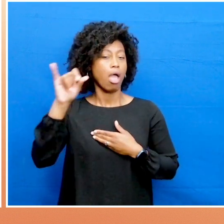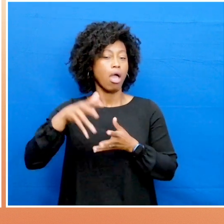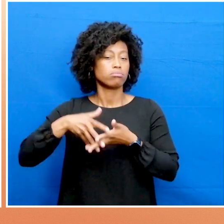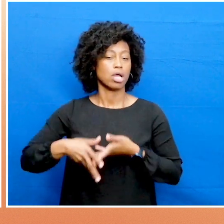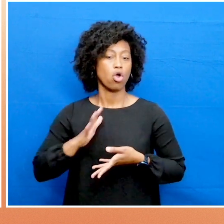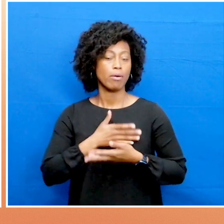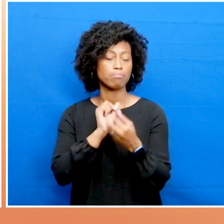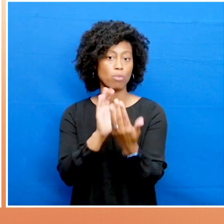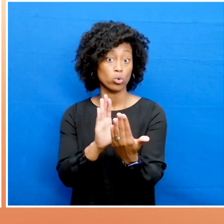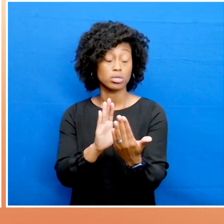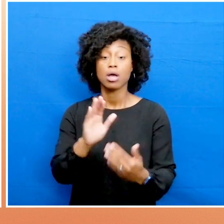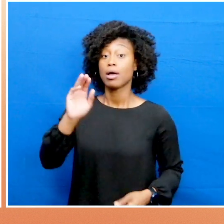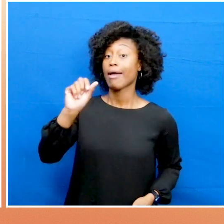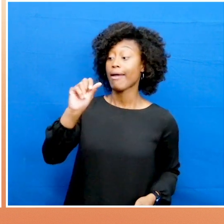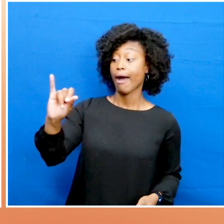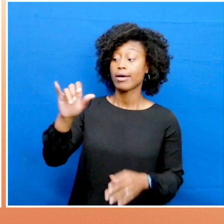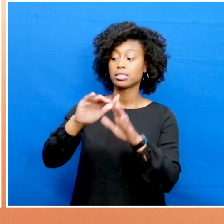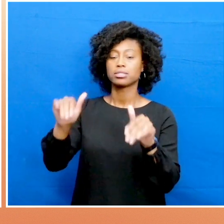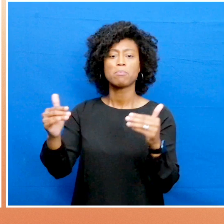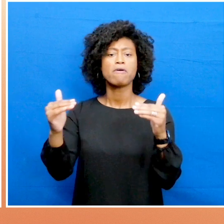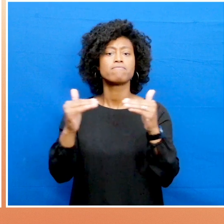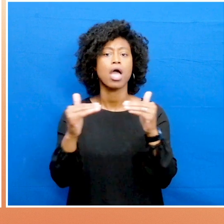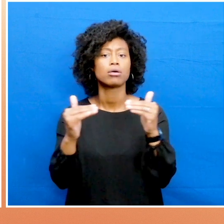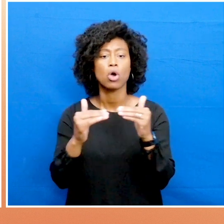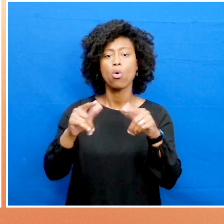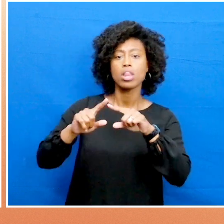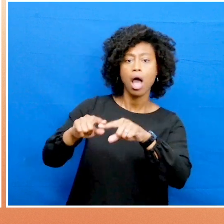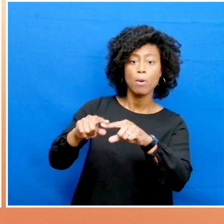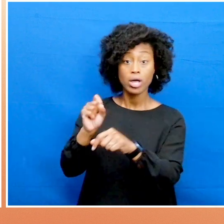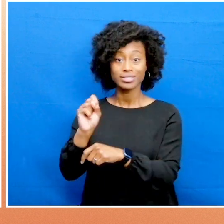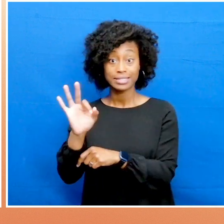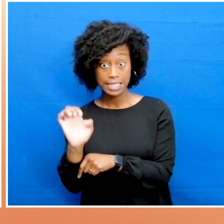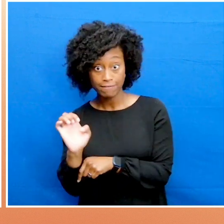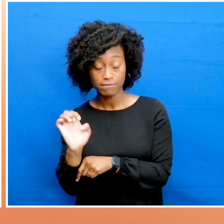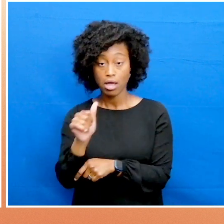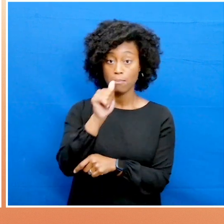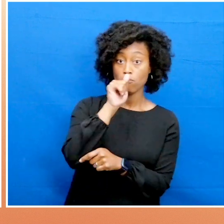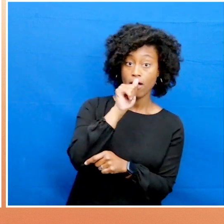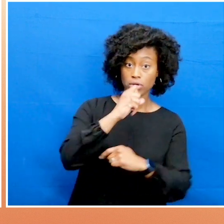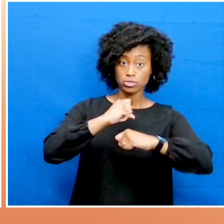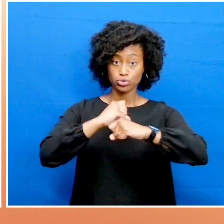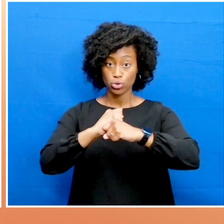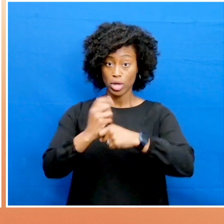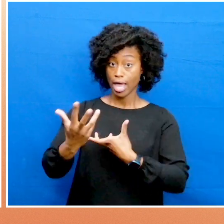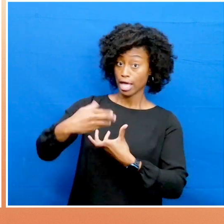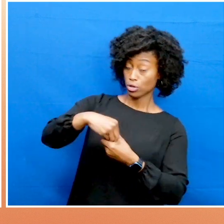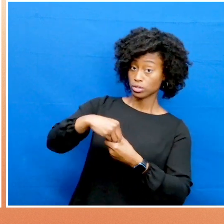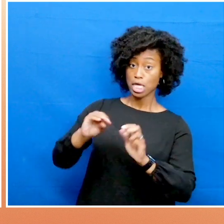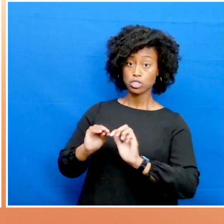Microsoft's approach, which ensures that AI systems are fair, reliable, and safe, private and secure, inclusive,